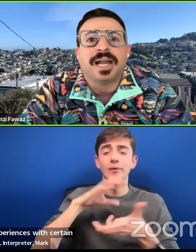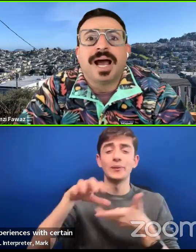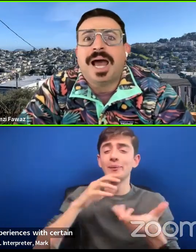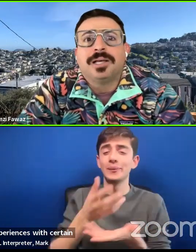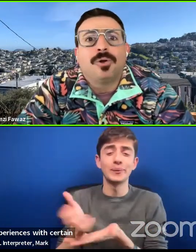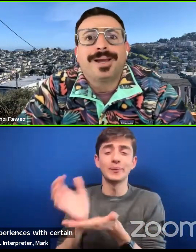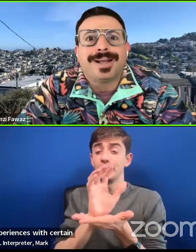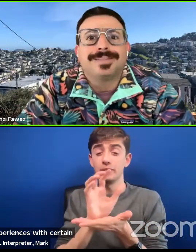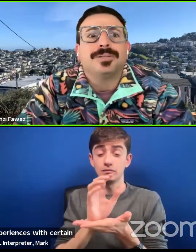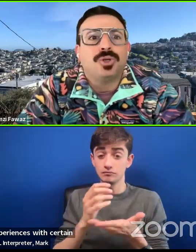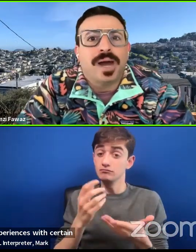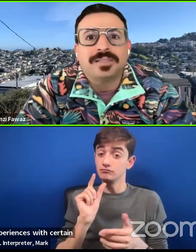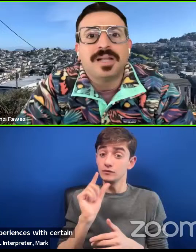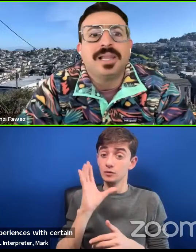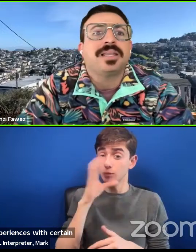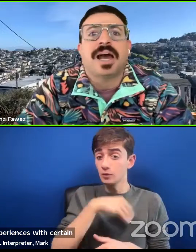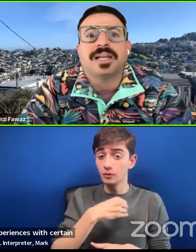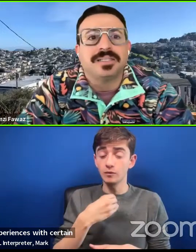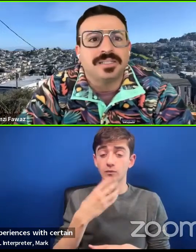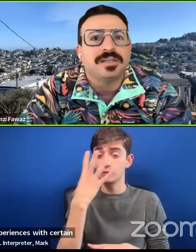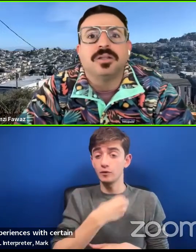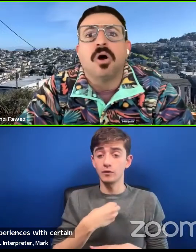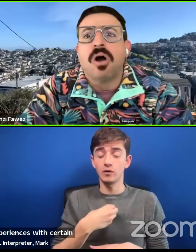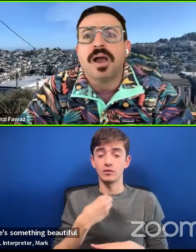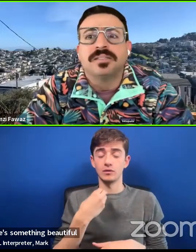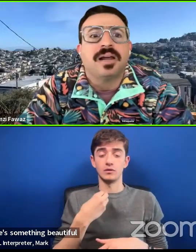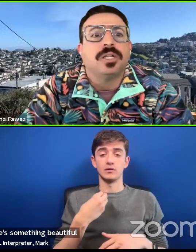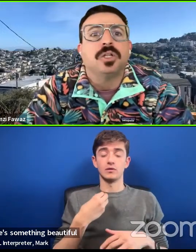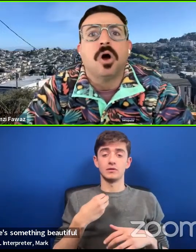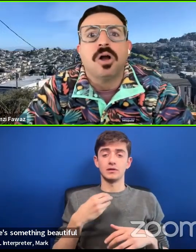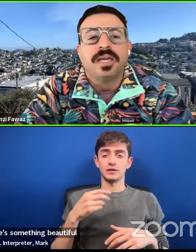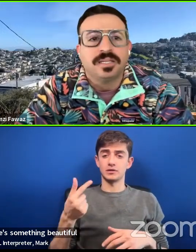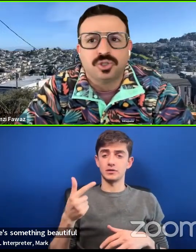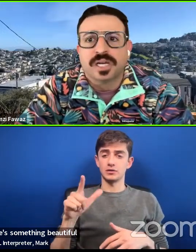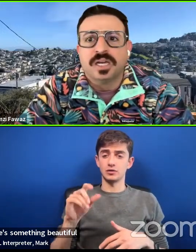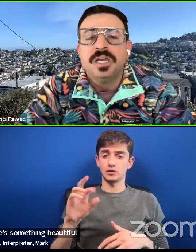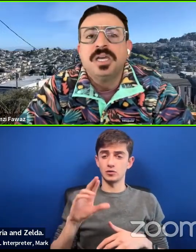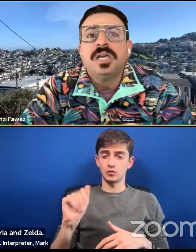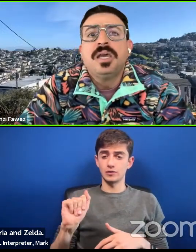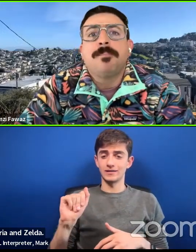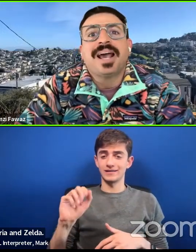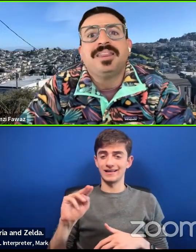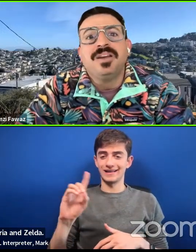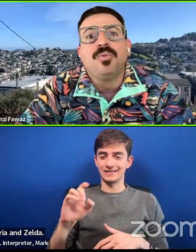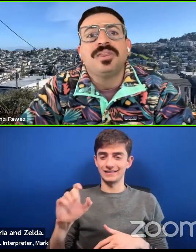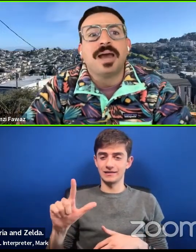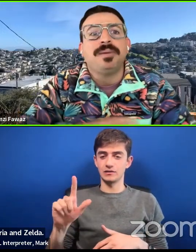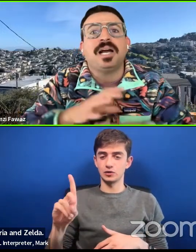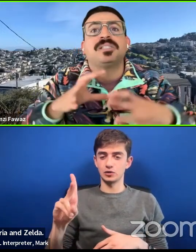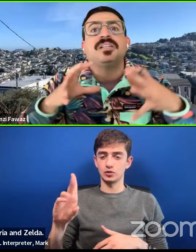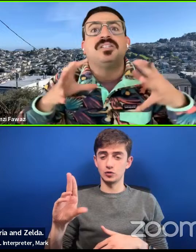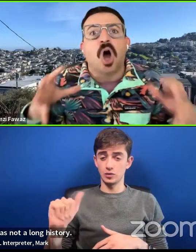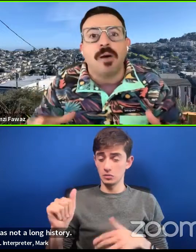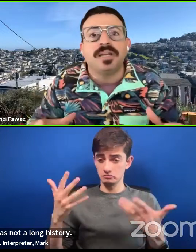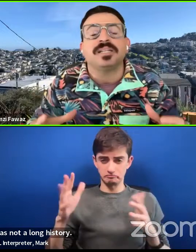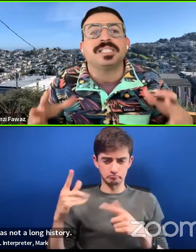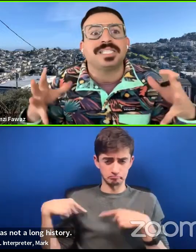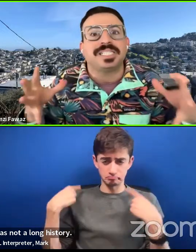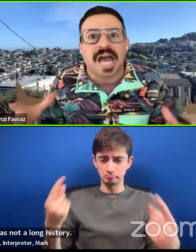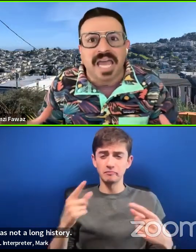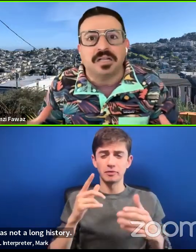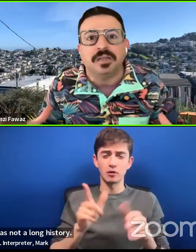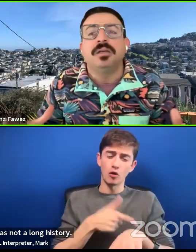beautiful about that. Hi, Gloria Anzaldúa. It's not like that isn't a long, doesn't have a long history, but I think when that becomes the